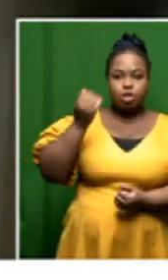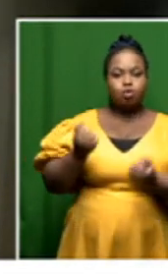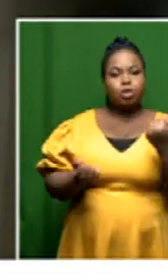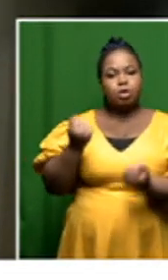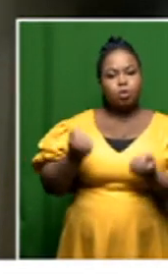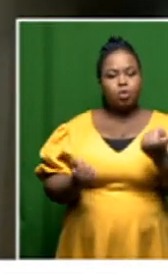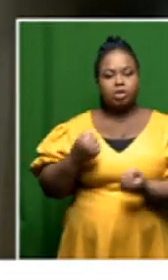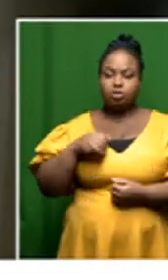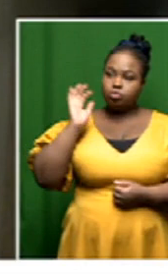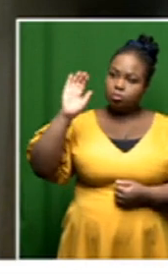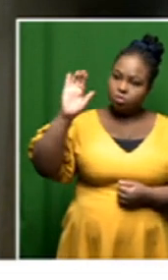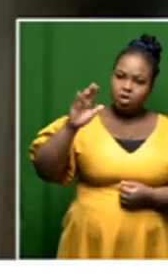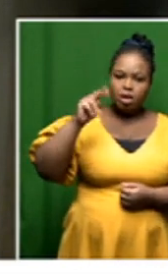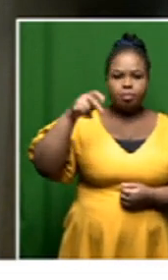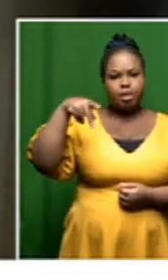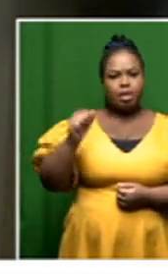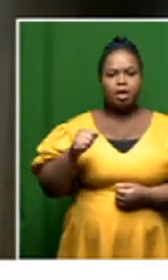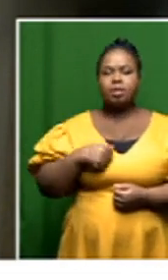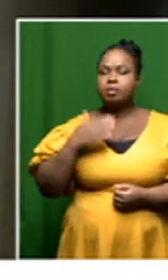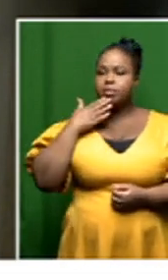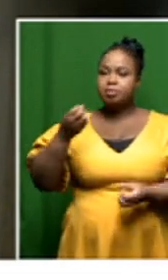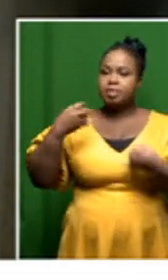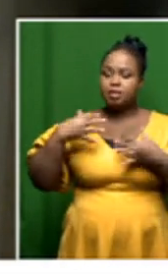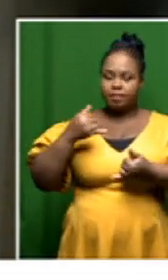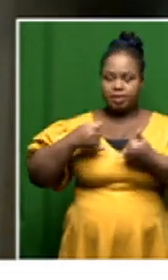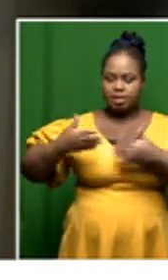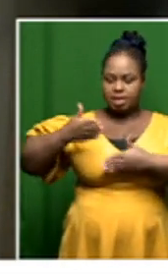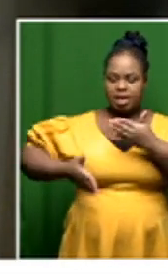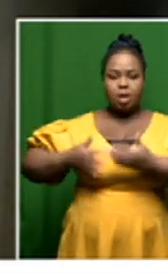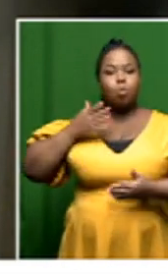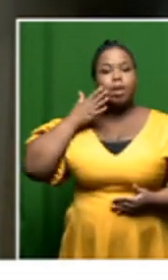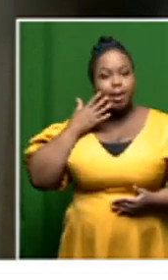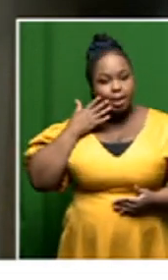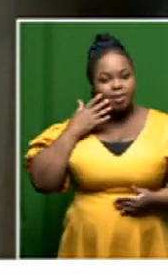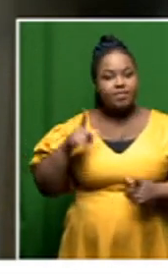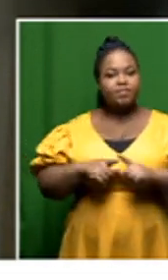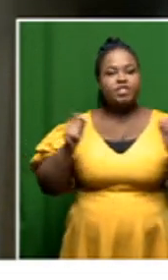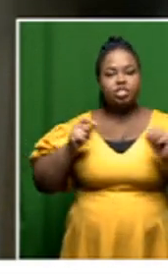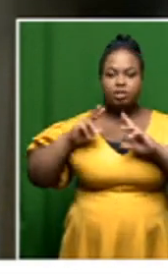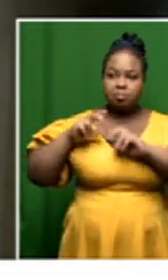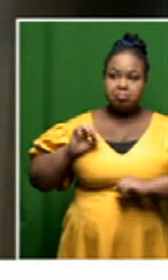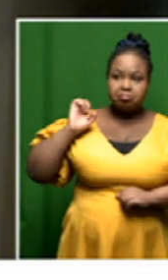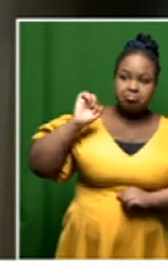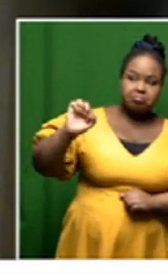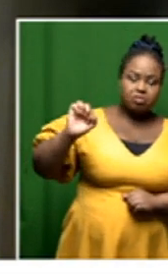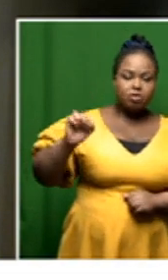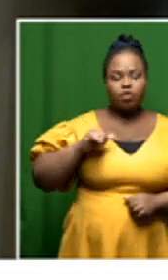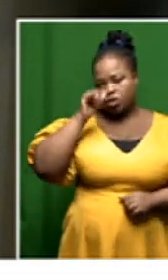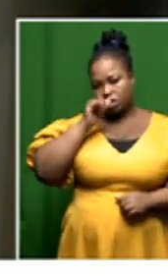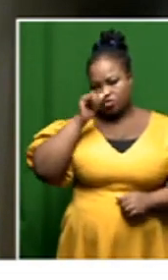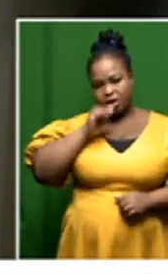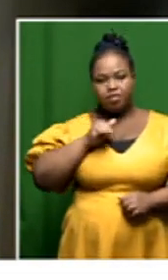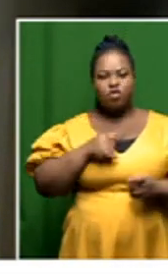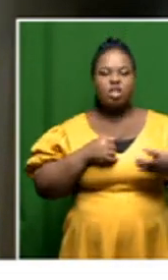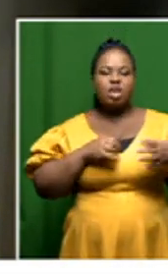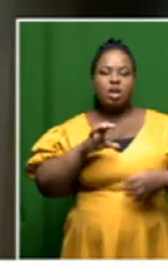the uh the npa uh to give us a deadline uh when it will finish its investigation uh into the cradoc four